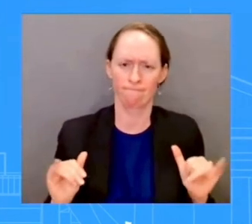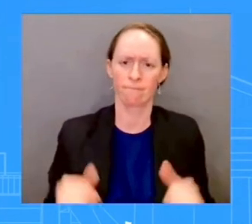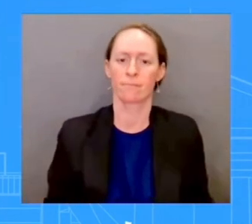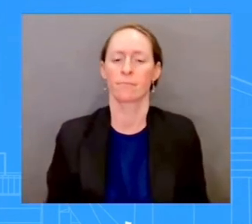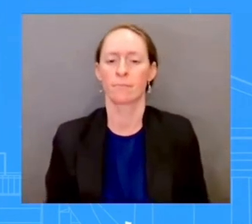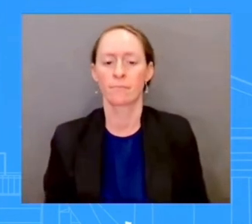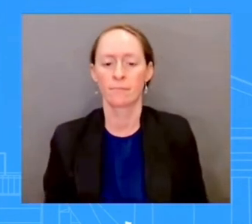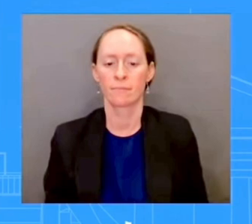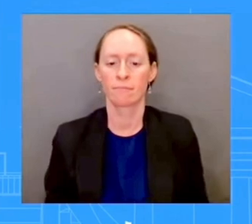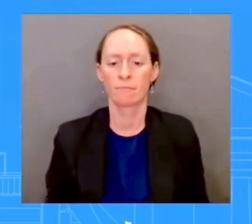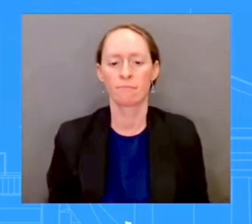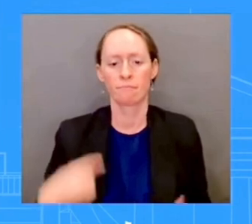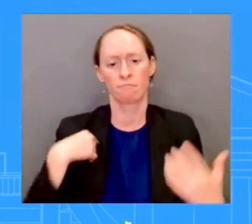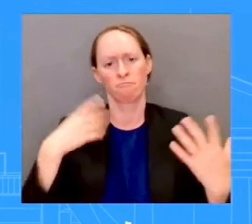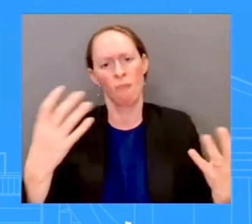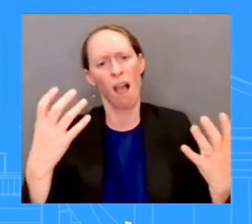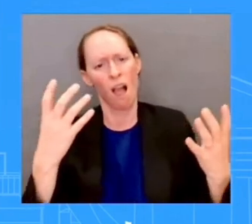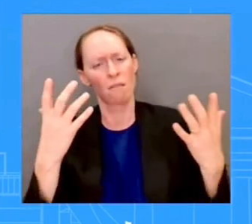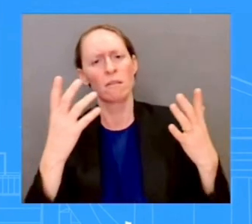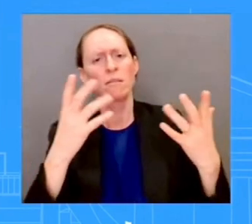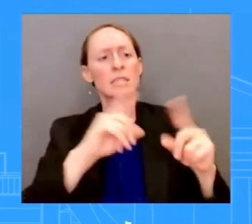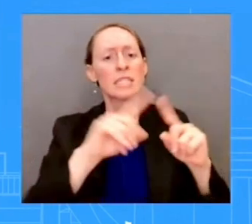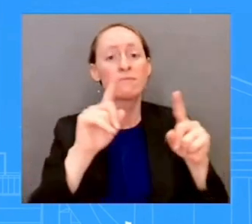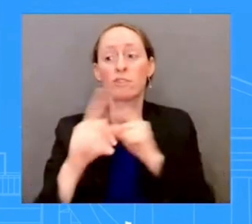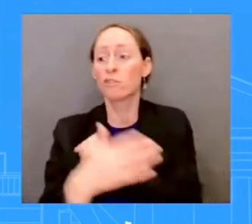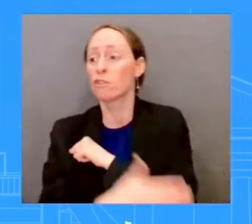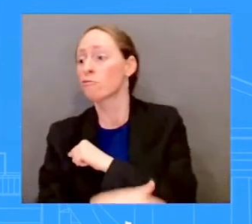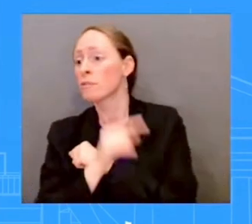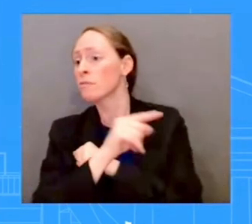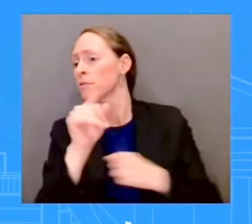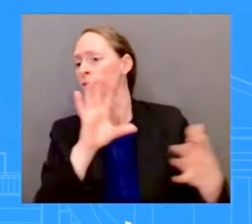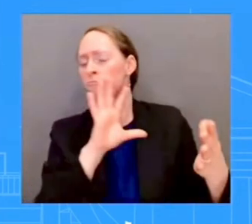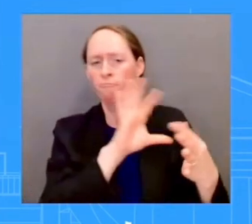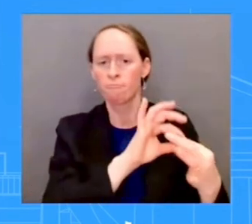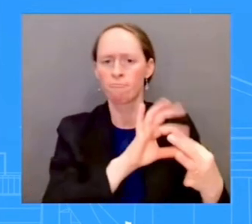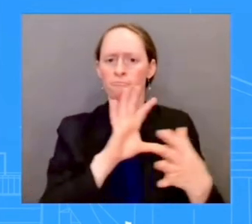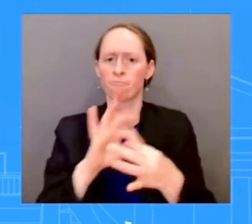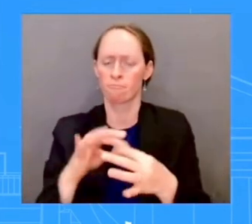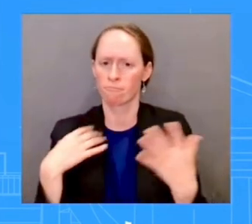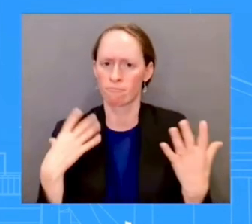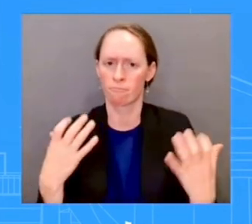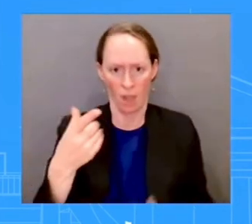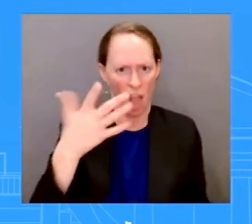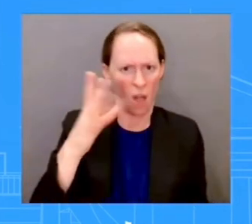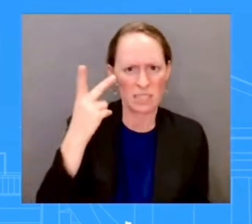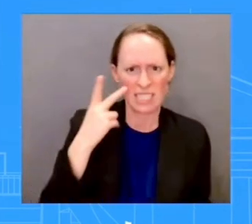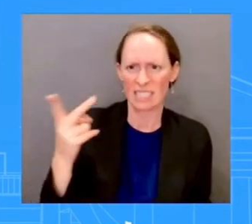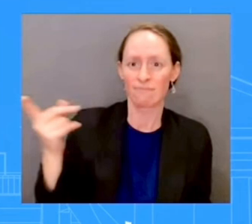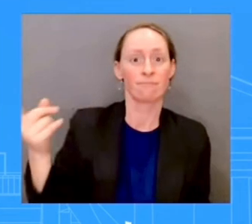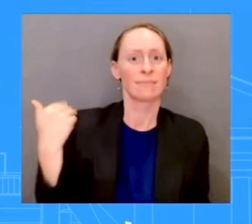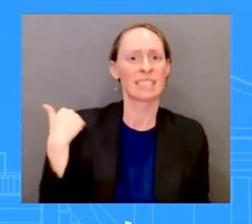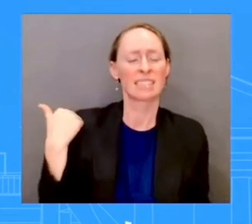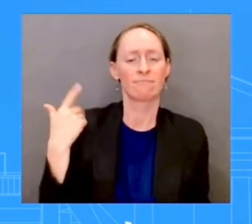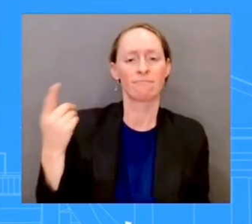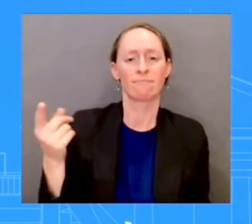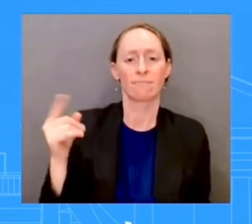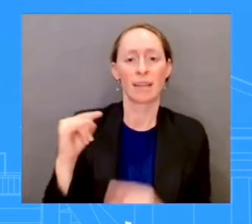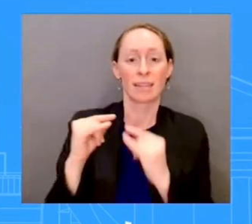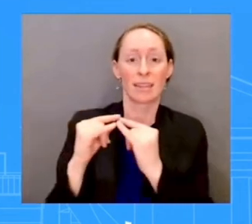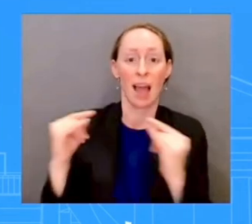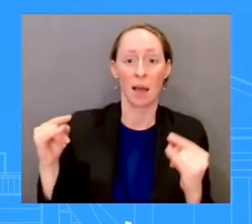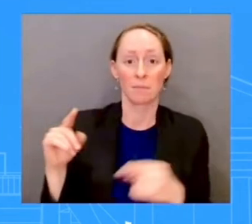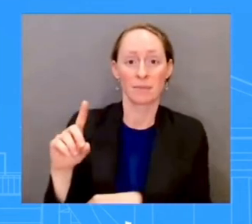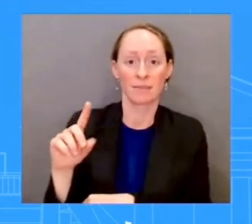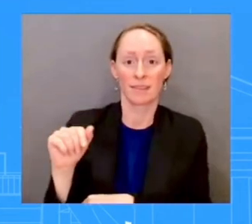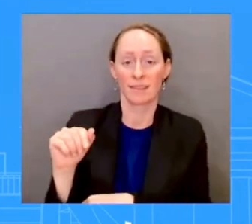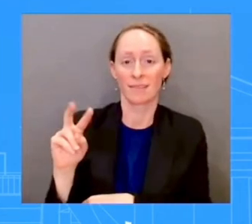saw that most recently with the trilateral that he held at Camp David, a historic meeting there. As the United States looks to deepen our ties with